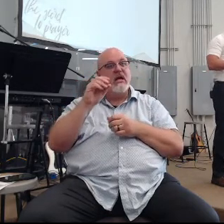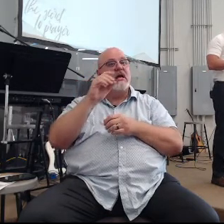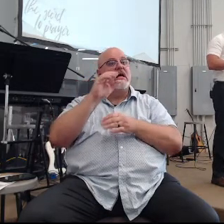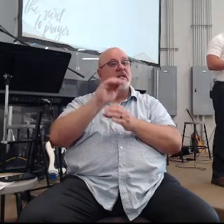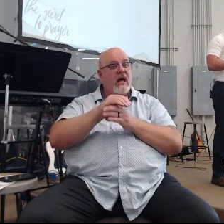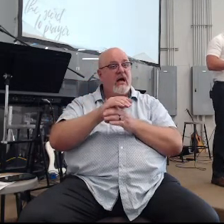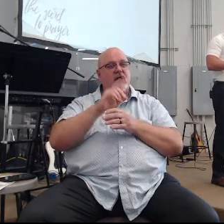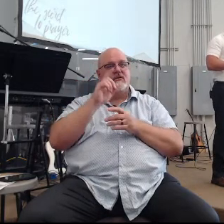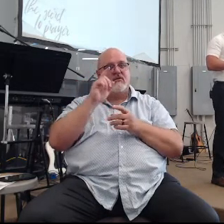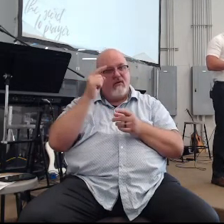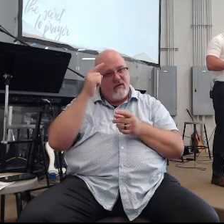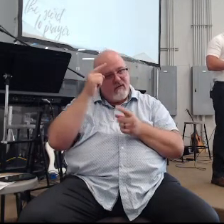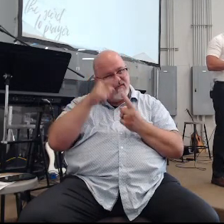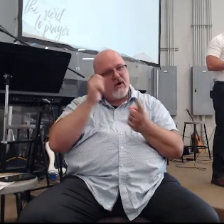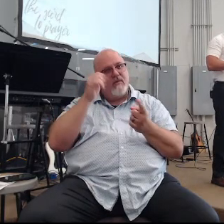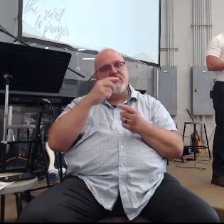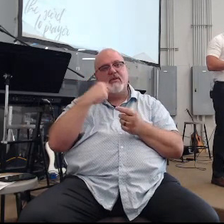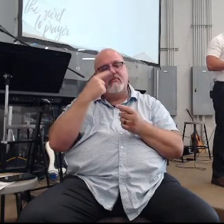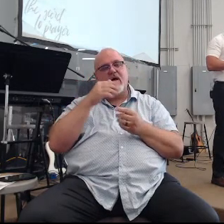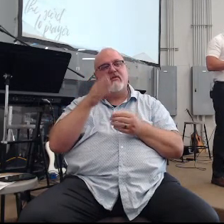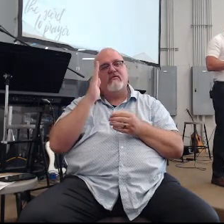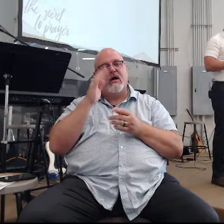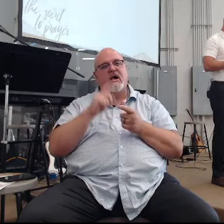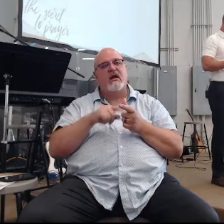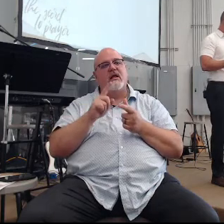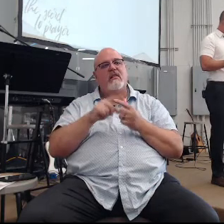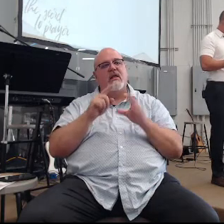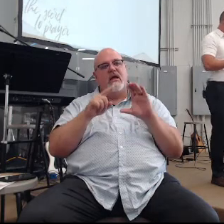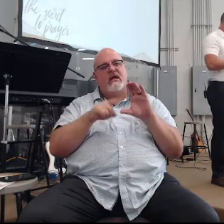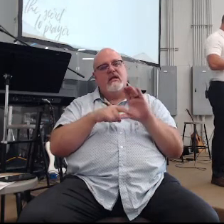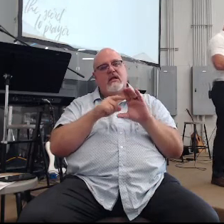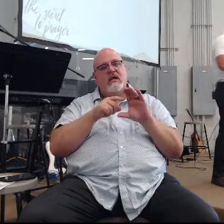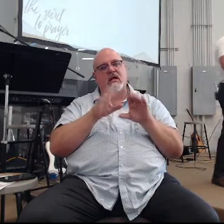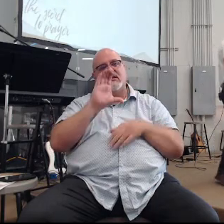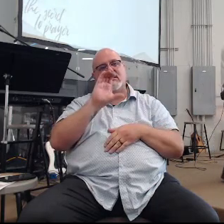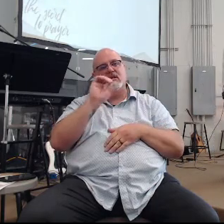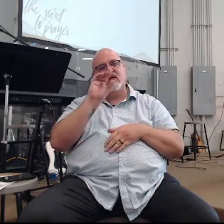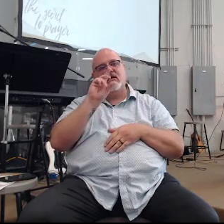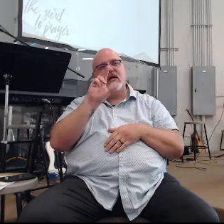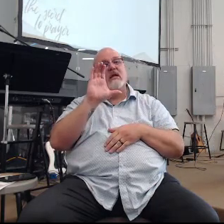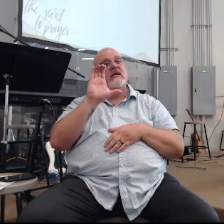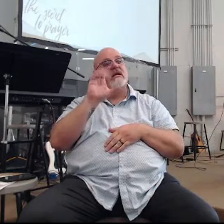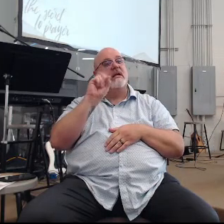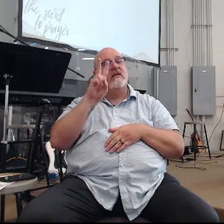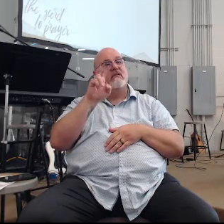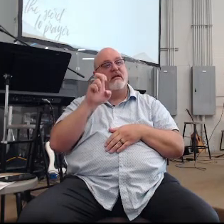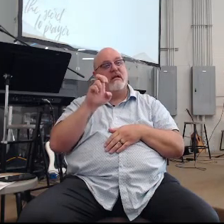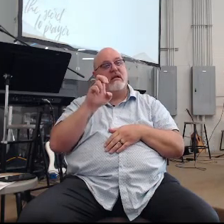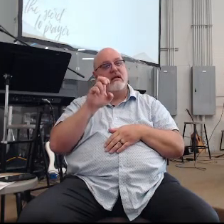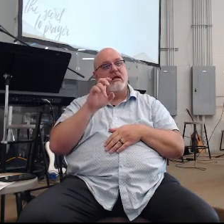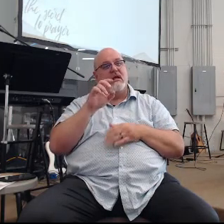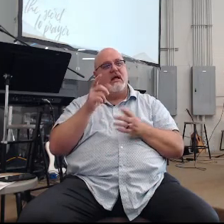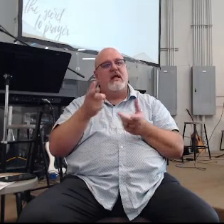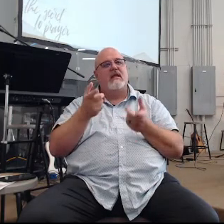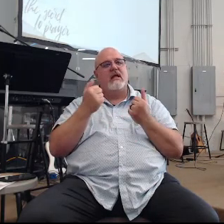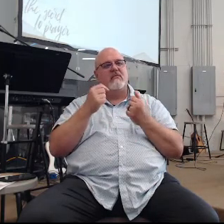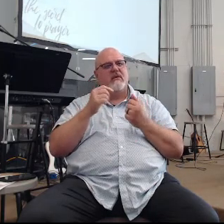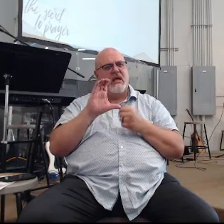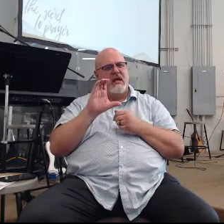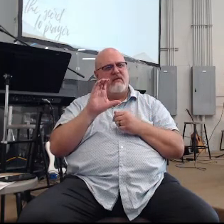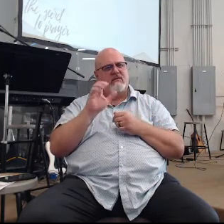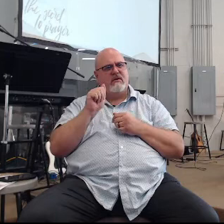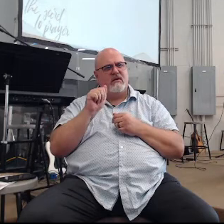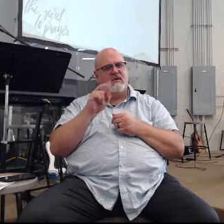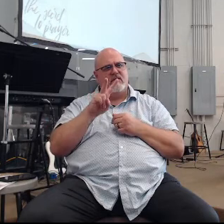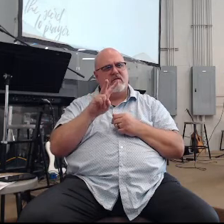verse nine then he came to a cave and he lodged in it and behold the word of the Lord came to him saying what are you doing